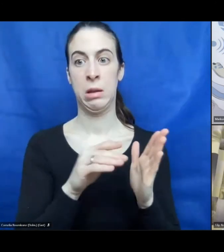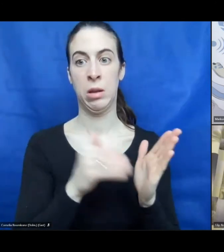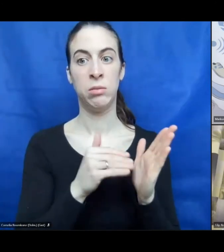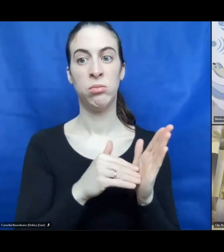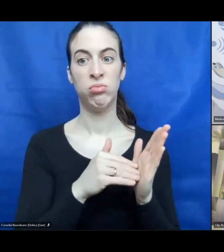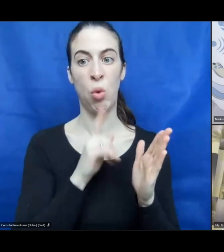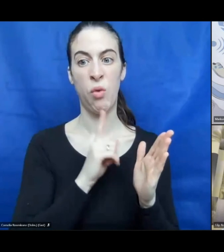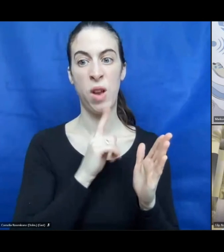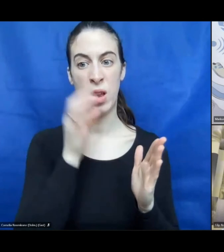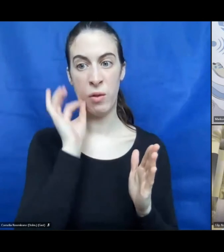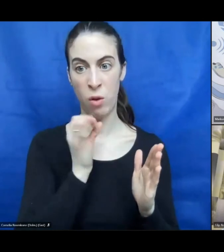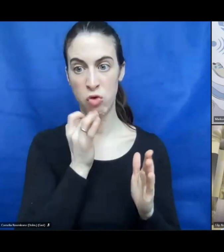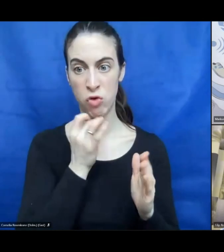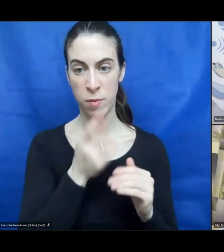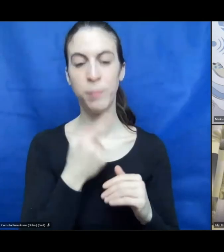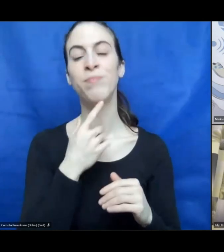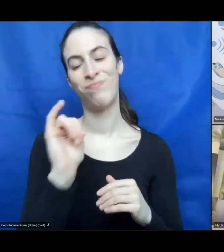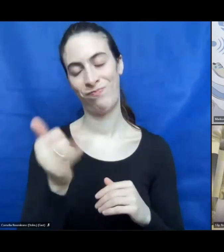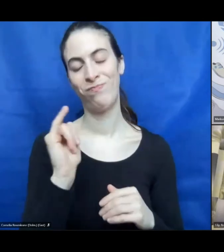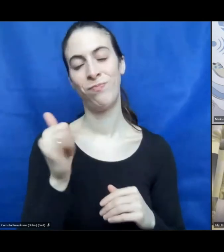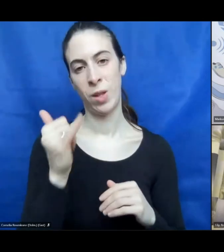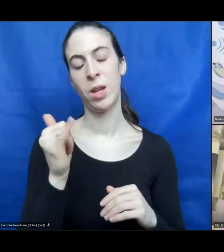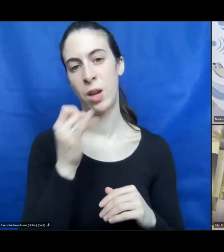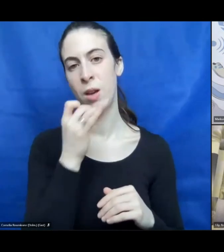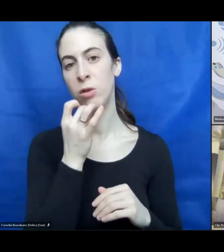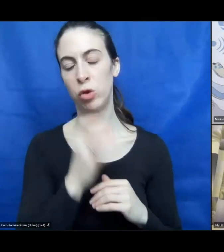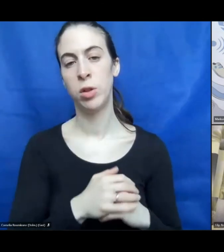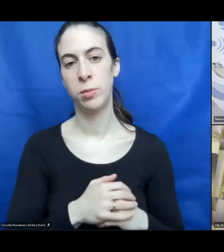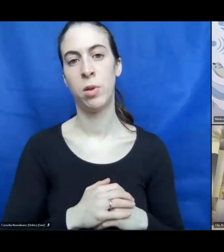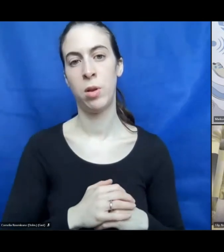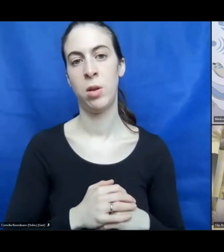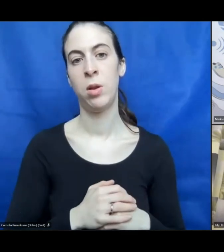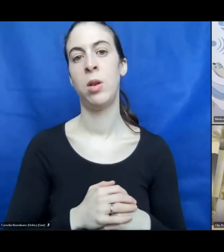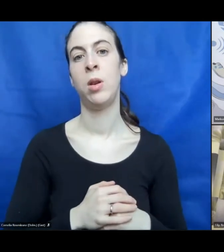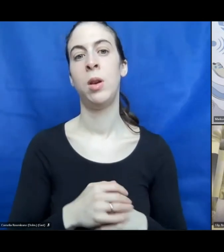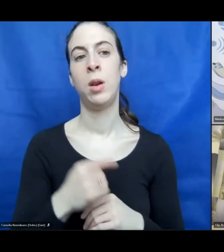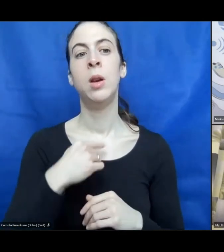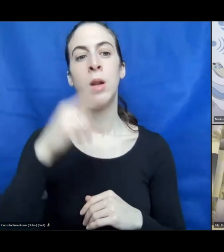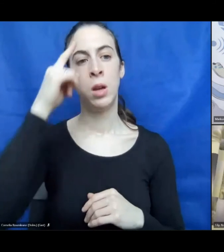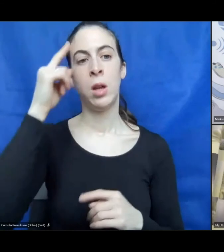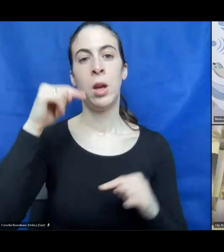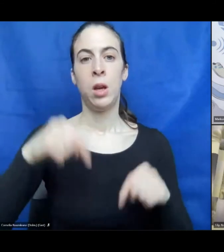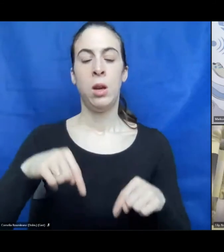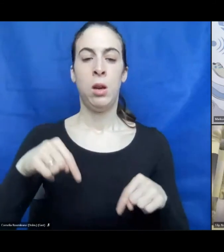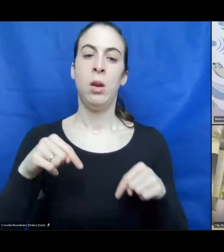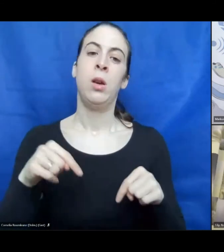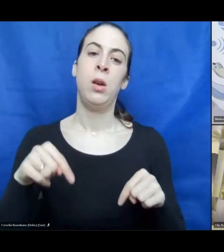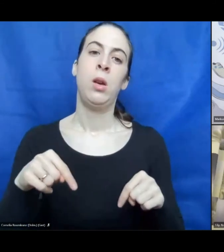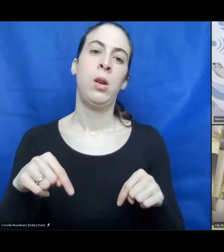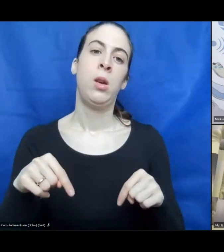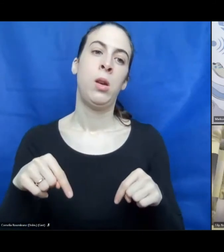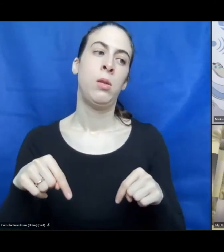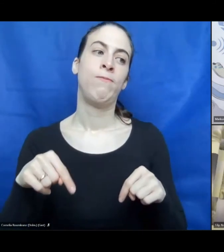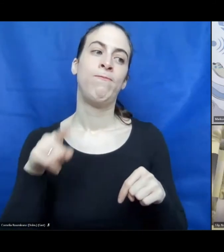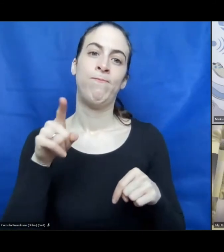Yeah, that's right. I think we can also take this